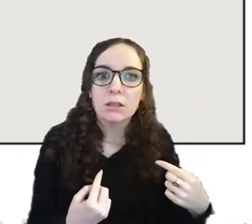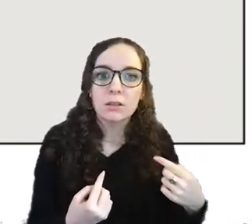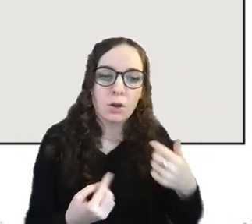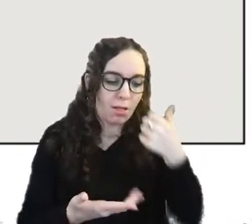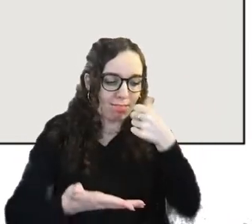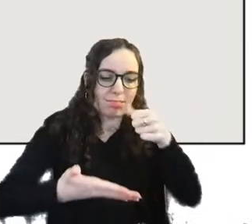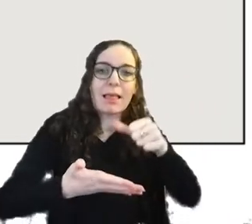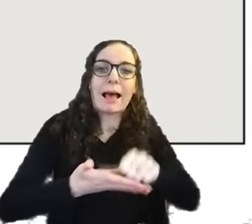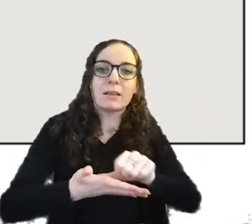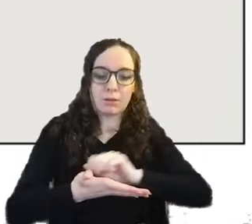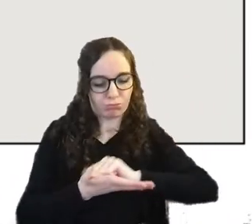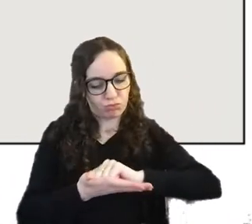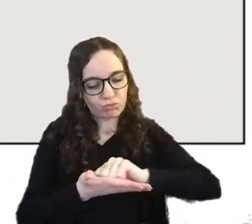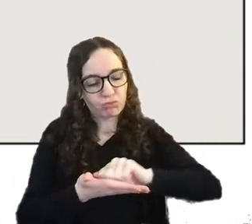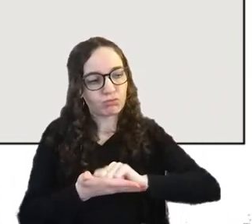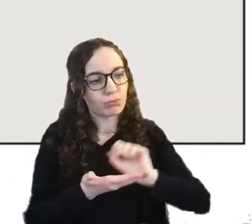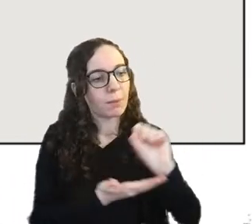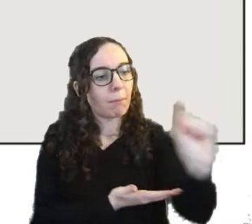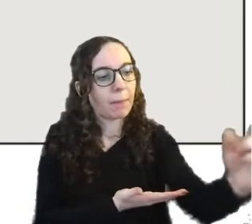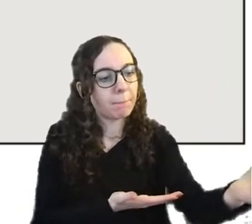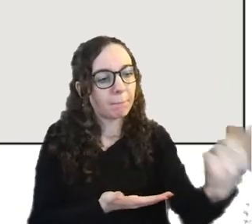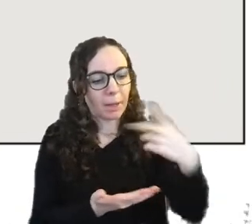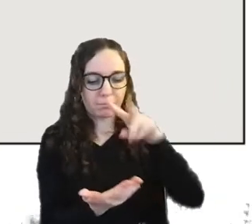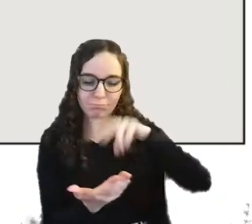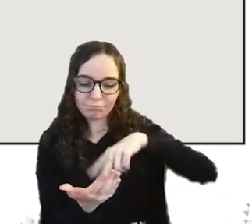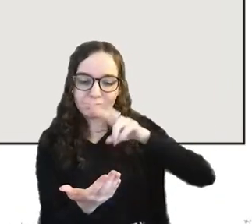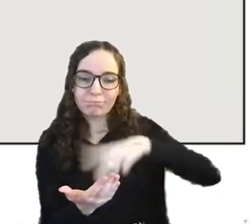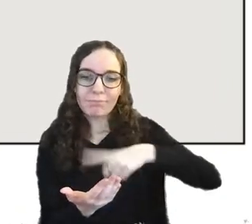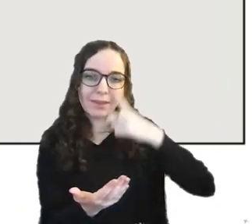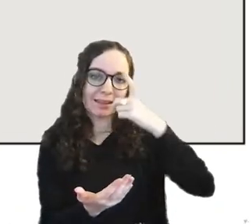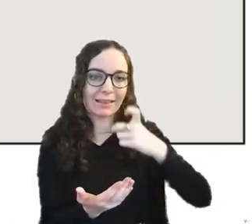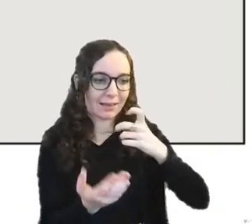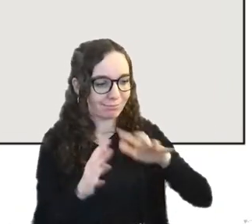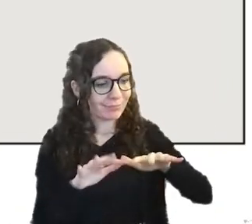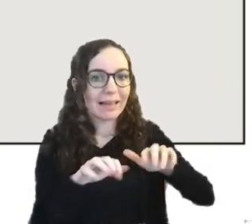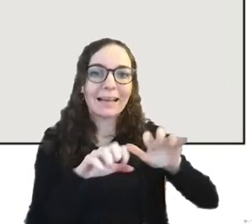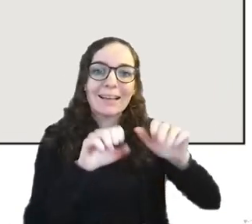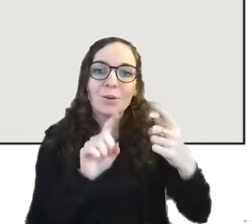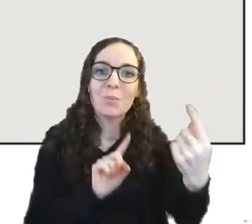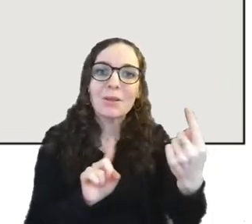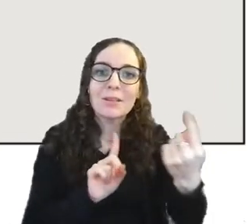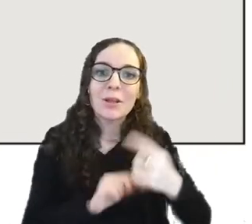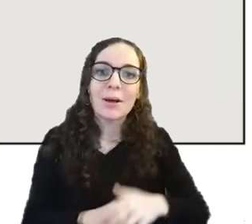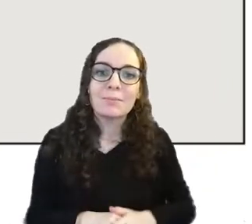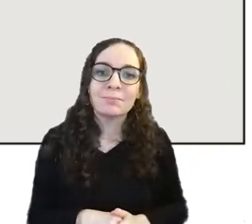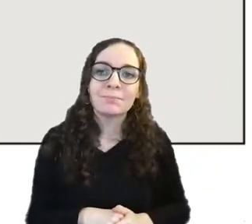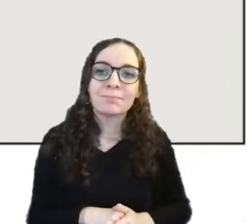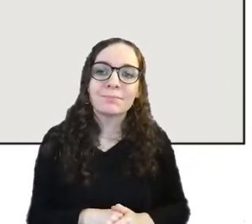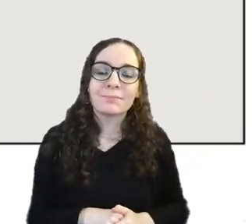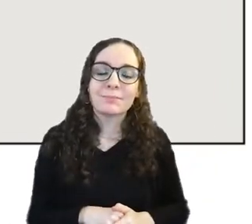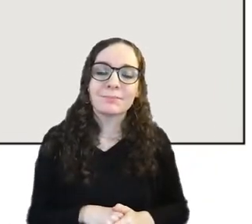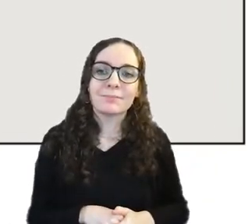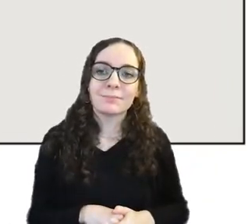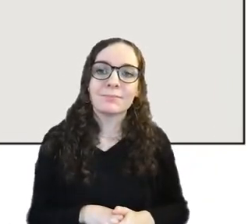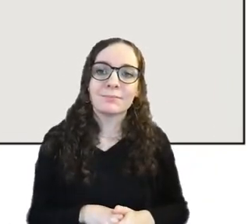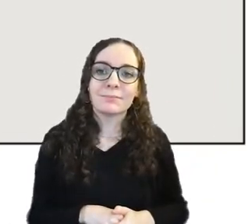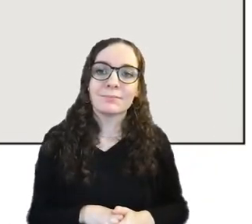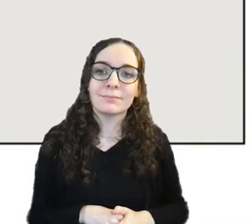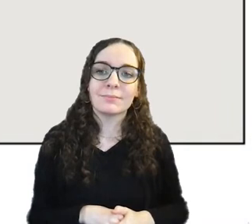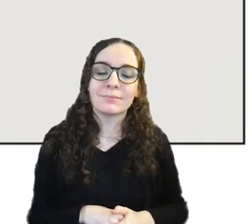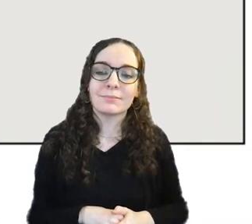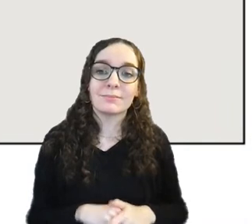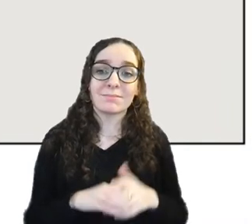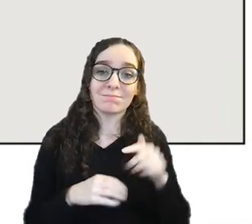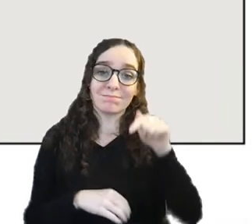places they were situated in and um obviously at this point of time and at least in certain countries